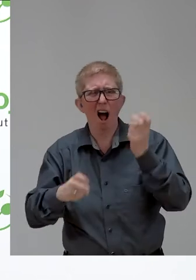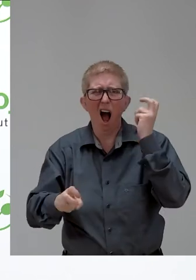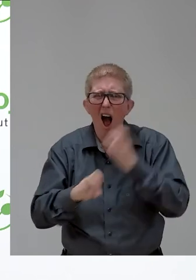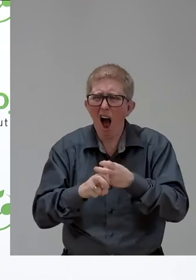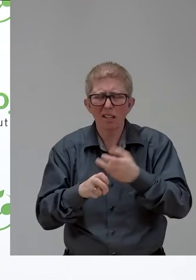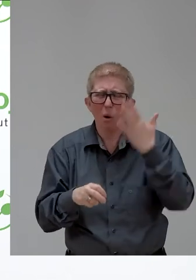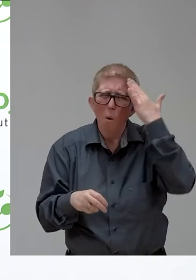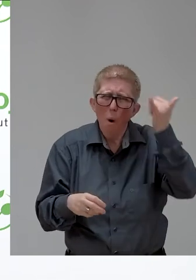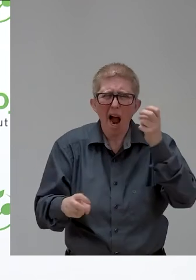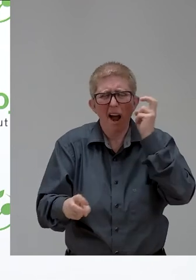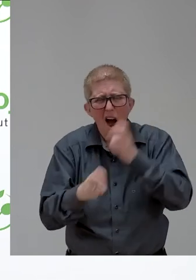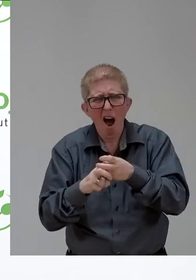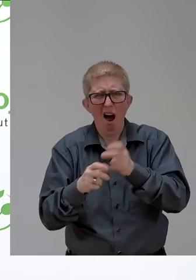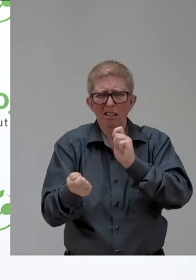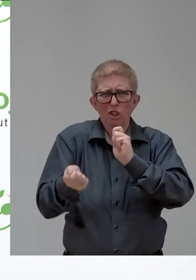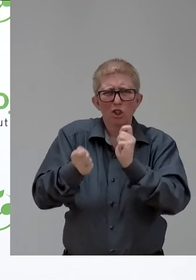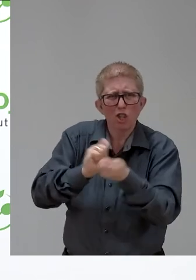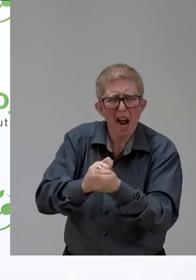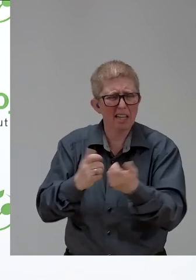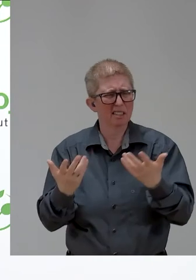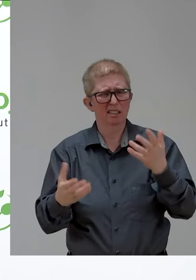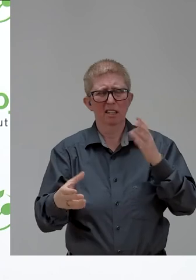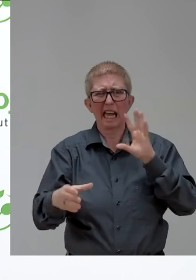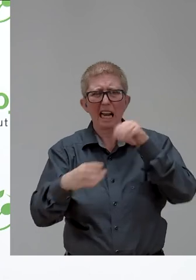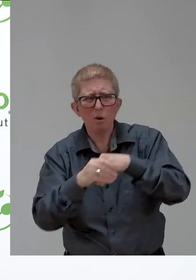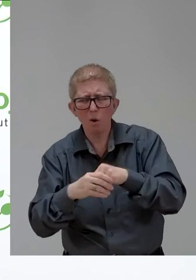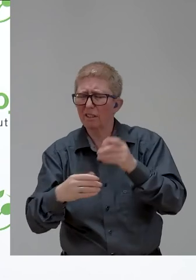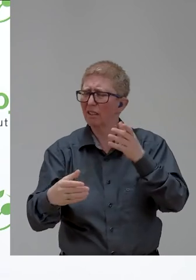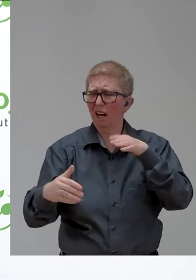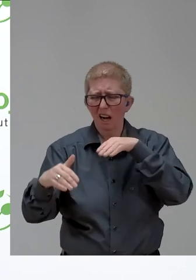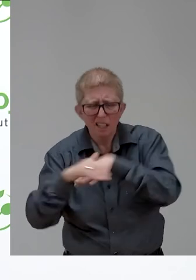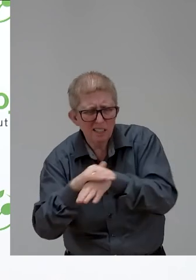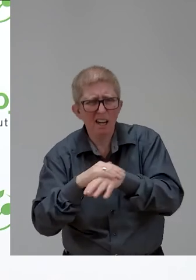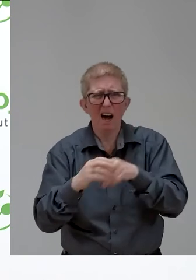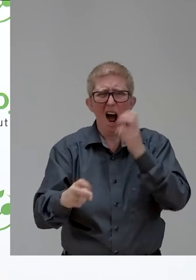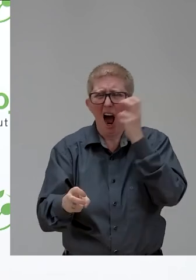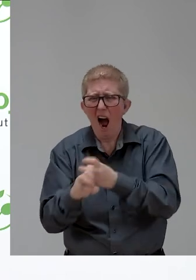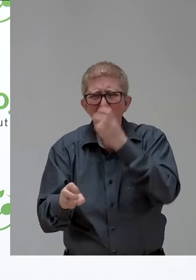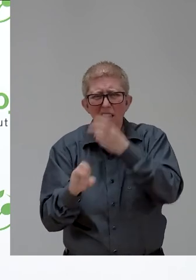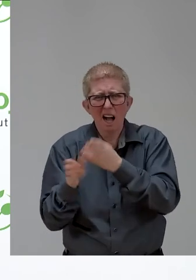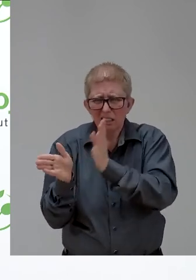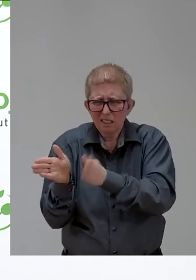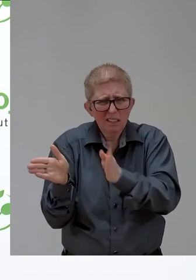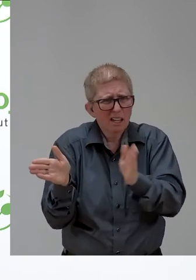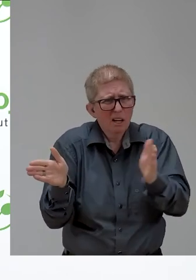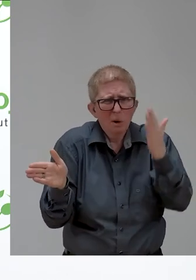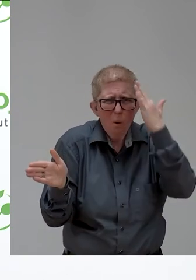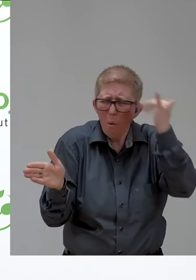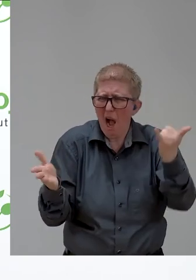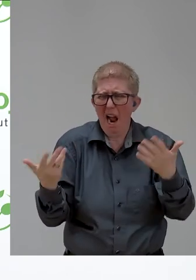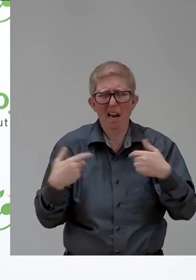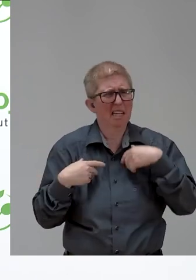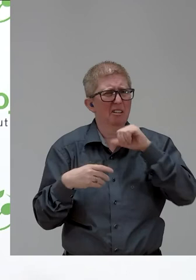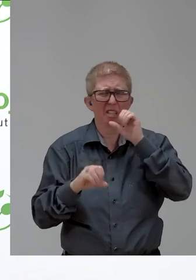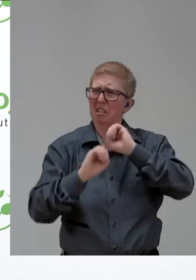inclusion, it's so difficult to create more accessibility. There's no obvious con to that. So you have many